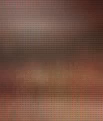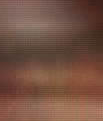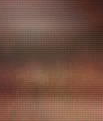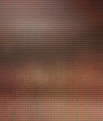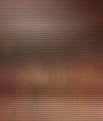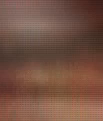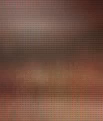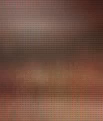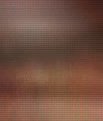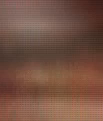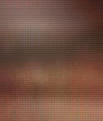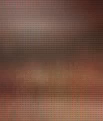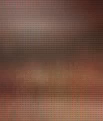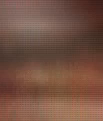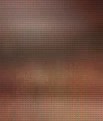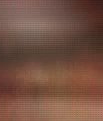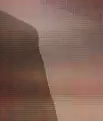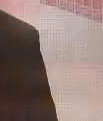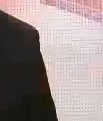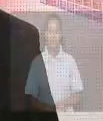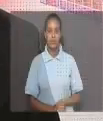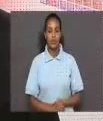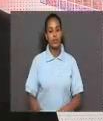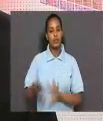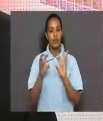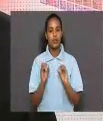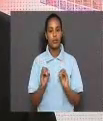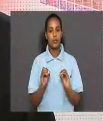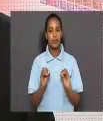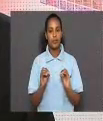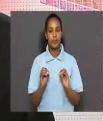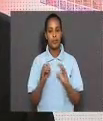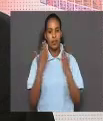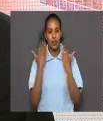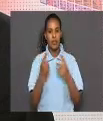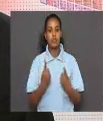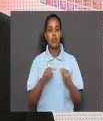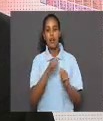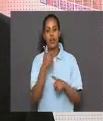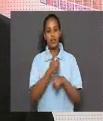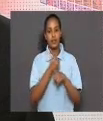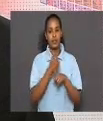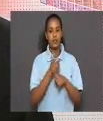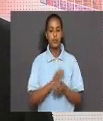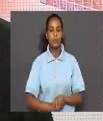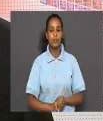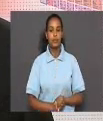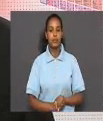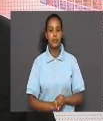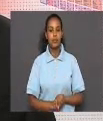and sodium acetate. Students, let us try an activity.